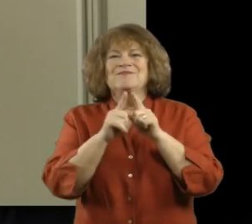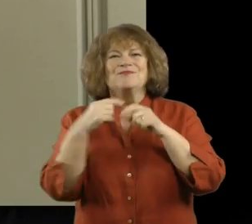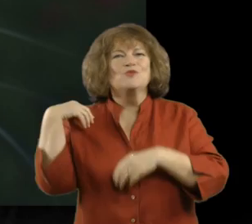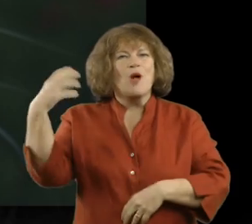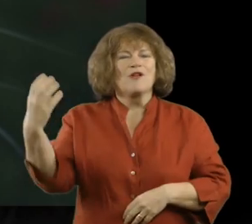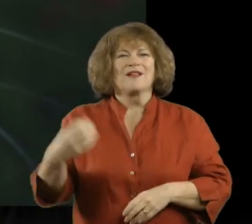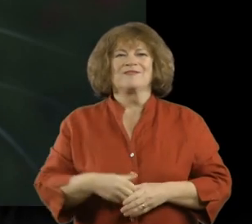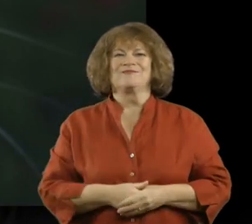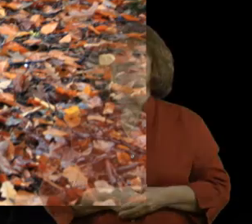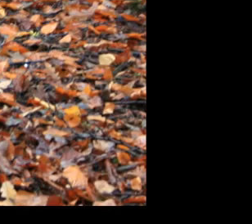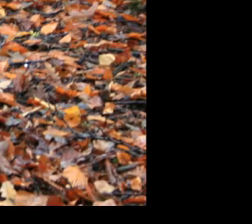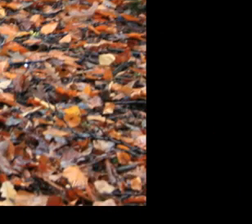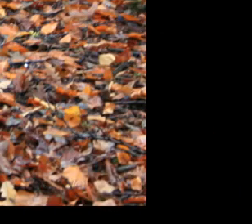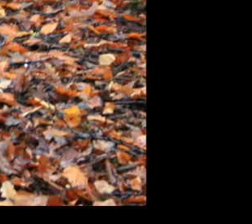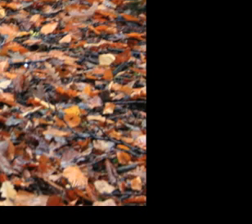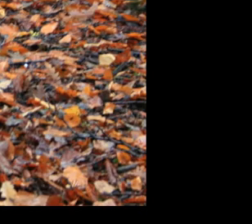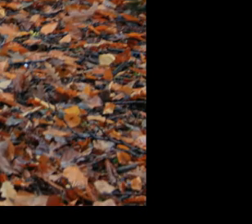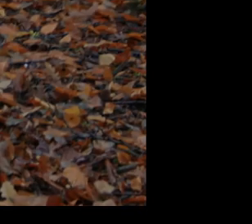such as cats and strolls.